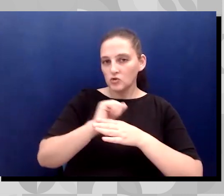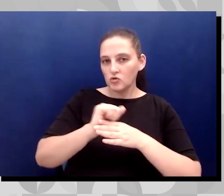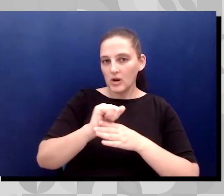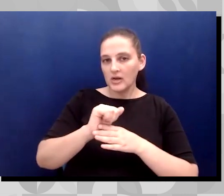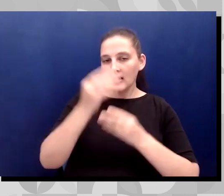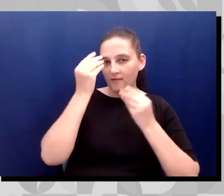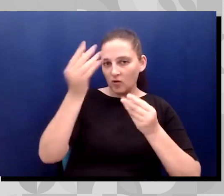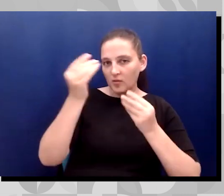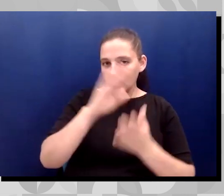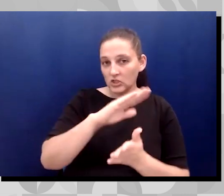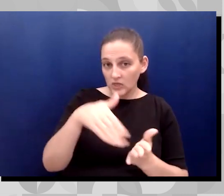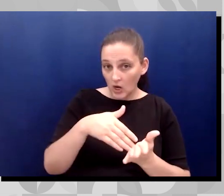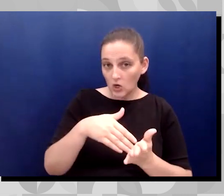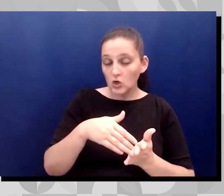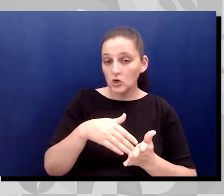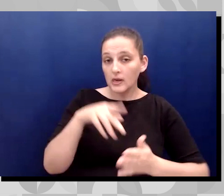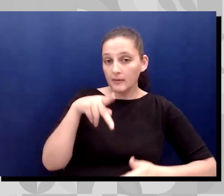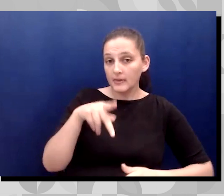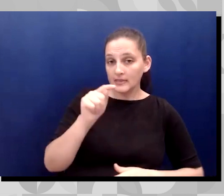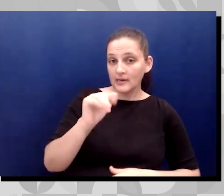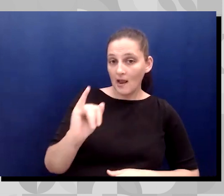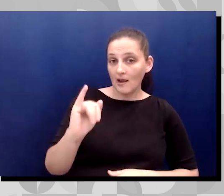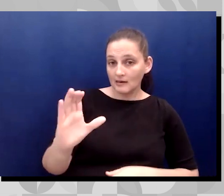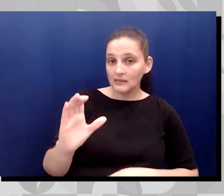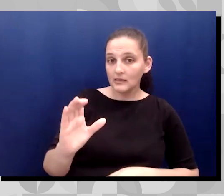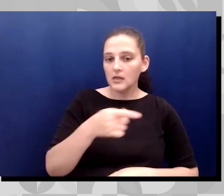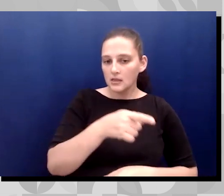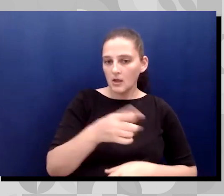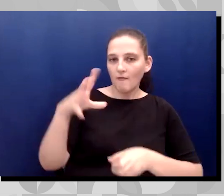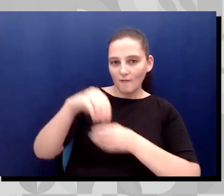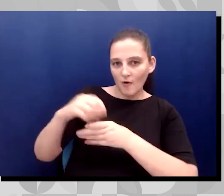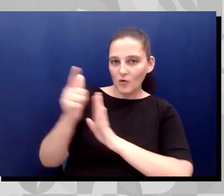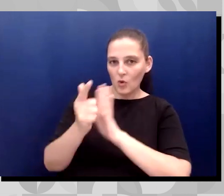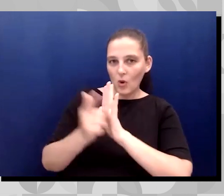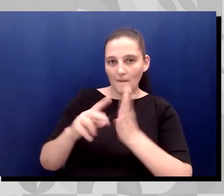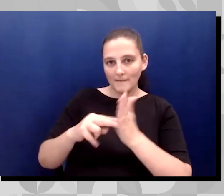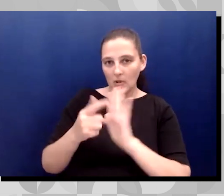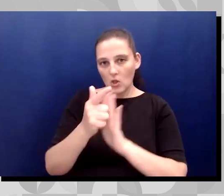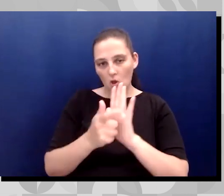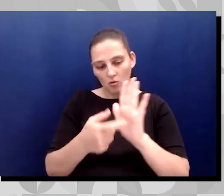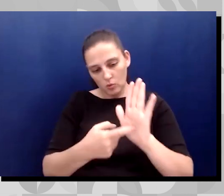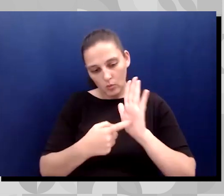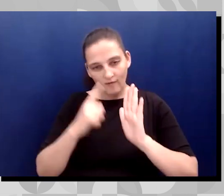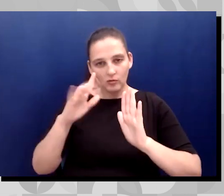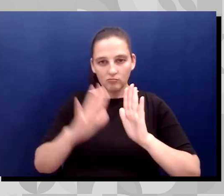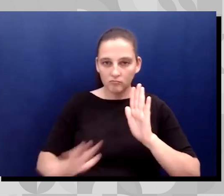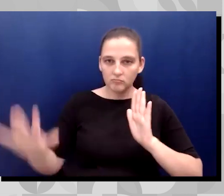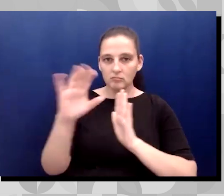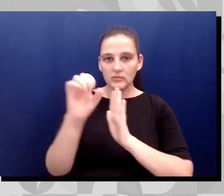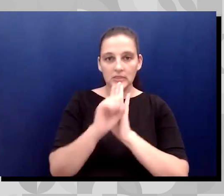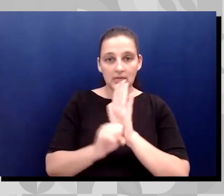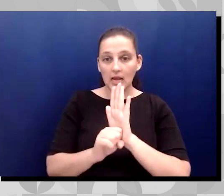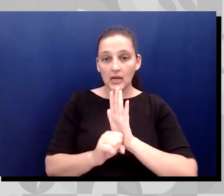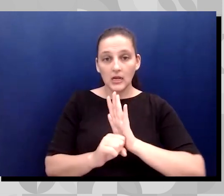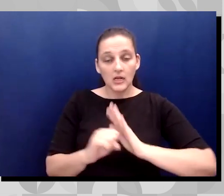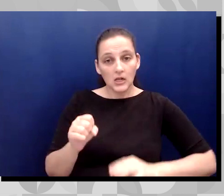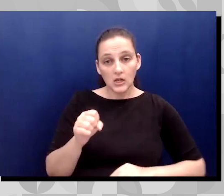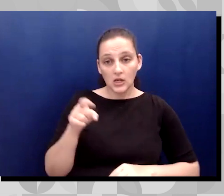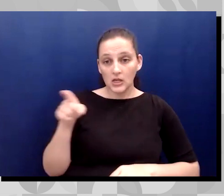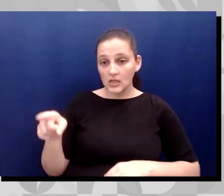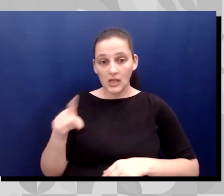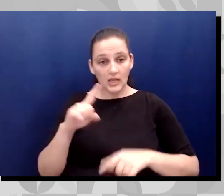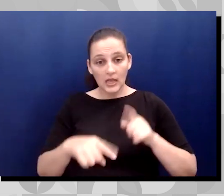part of the law. So they're mandated in every state. So if they cannot communicate with PTC and they're looking for